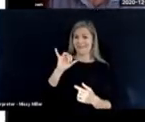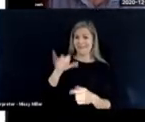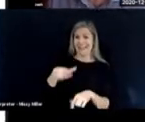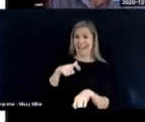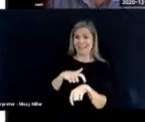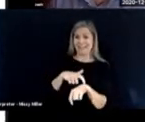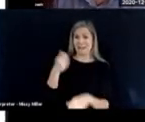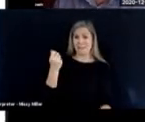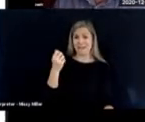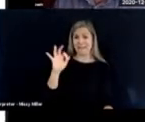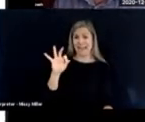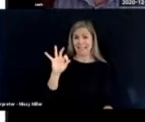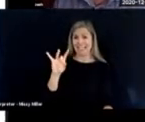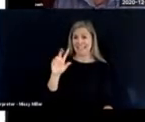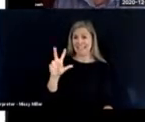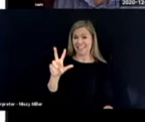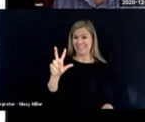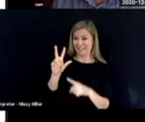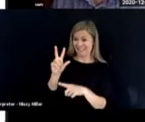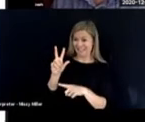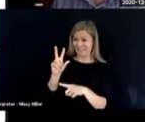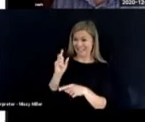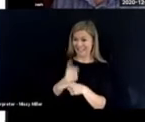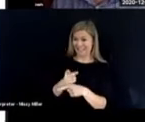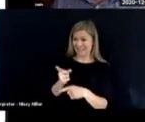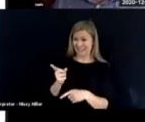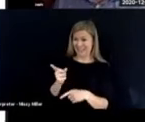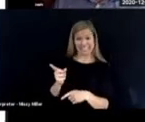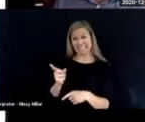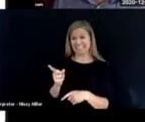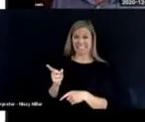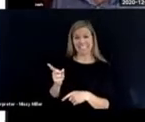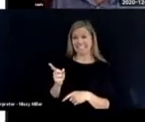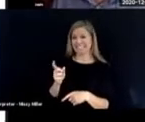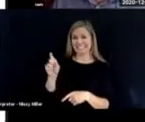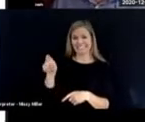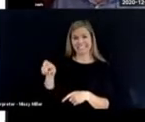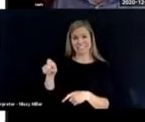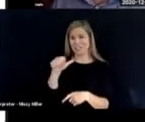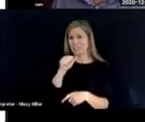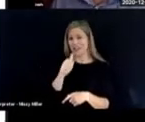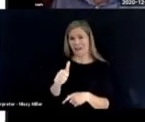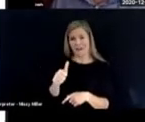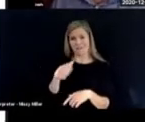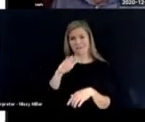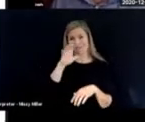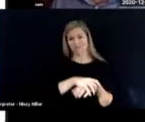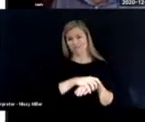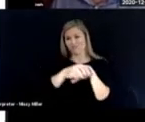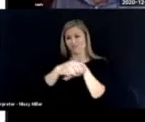I already, by 1983, knew that it shouldn't really be like that.